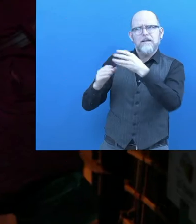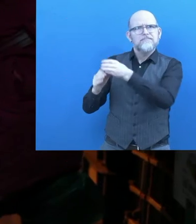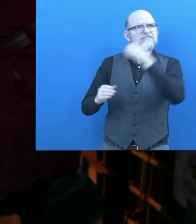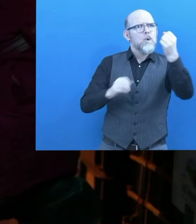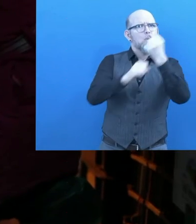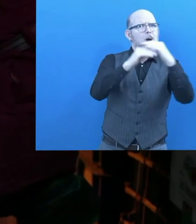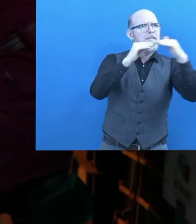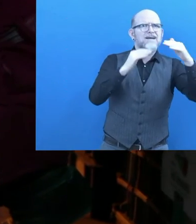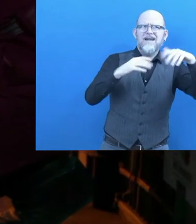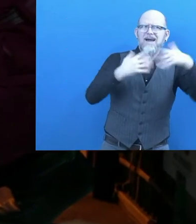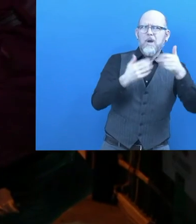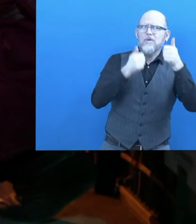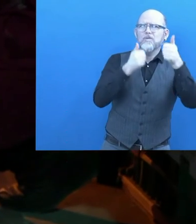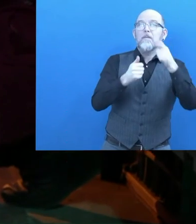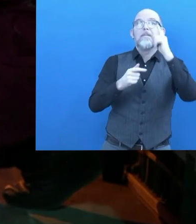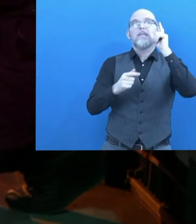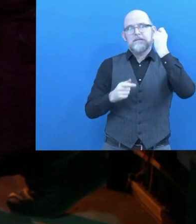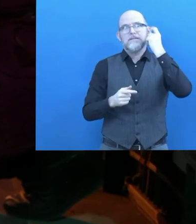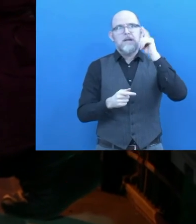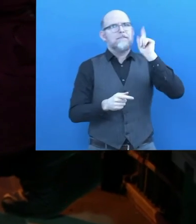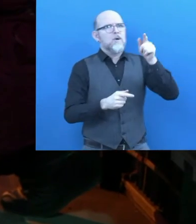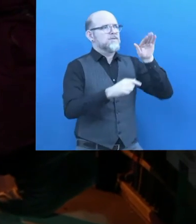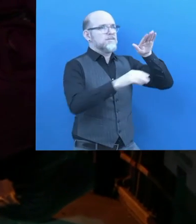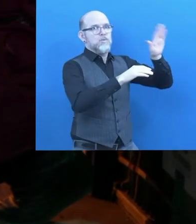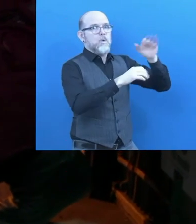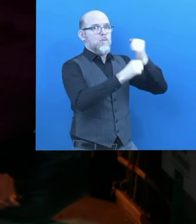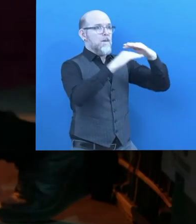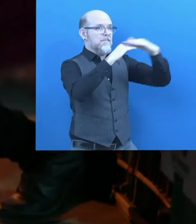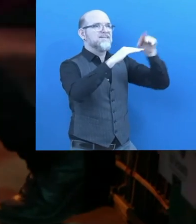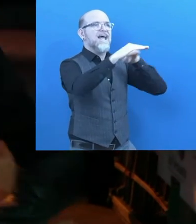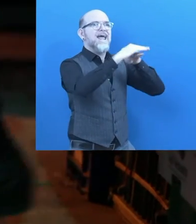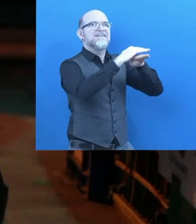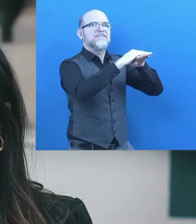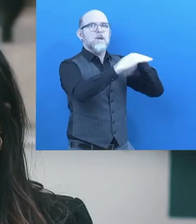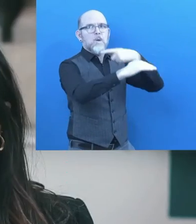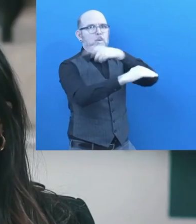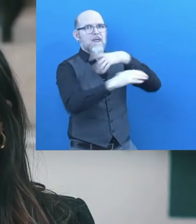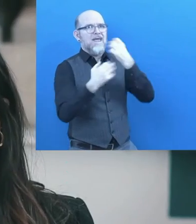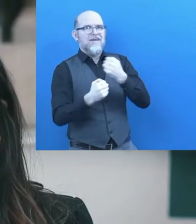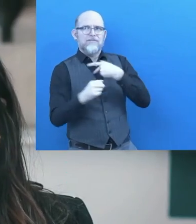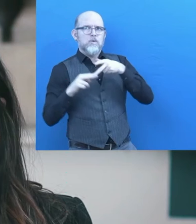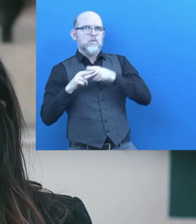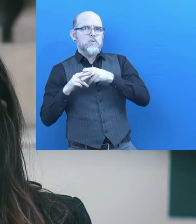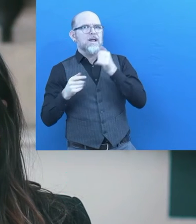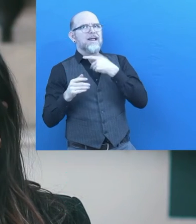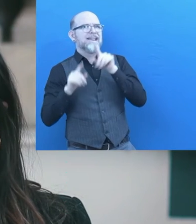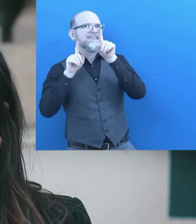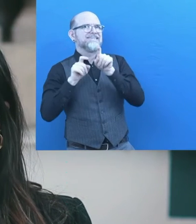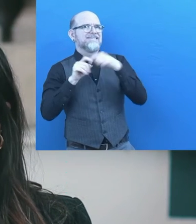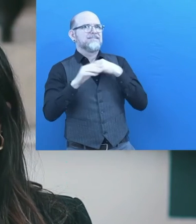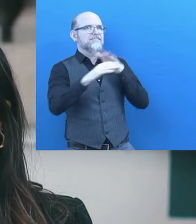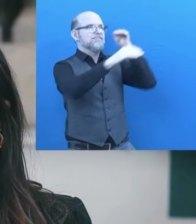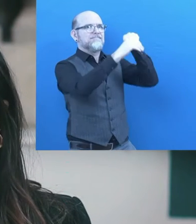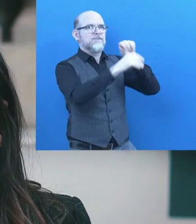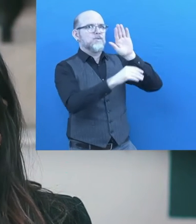help employers understand how accessible their workplace is through creating an assessment tool that enables us to do this process